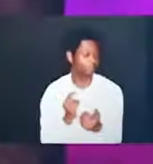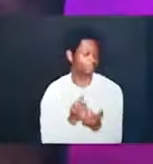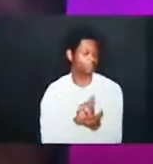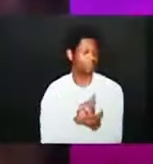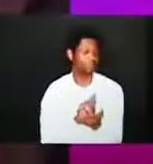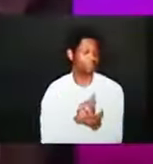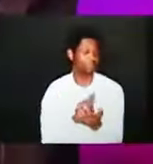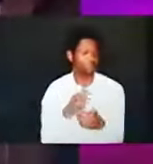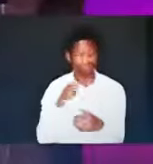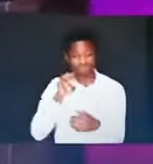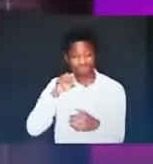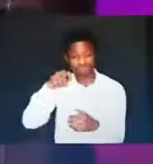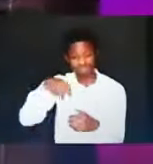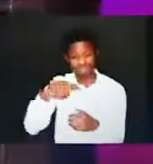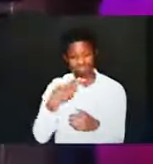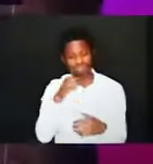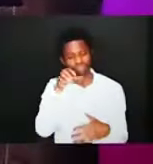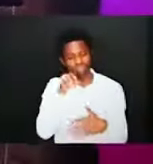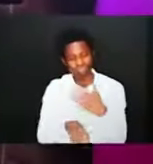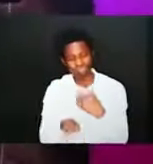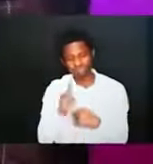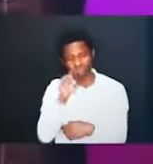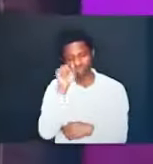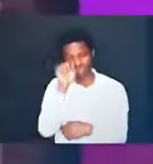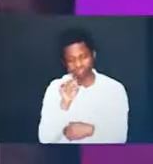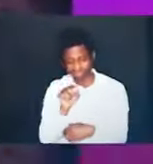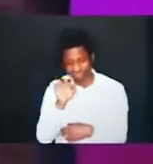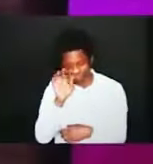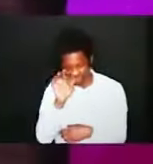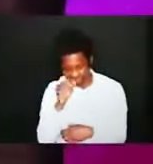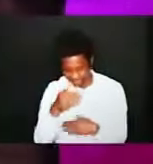Ephesians 1 from verse 19